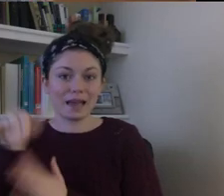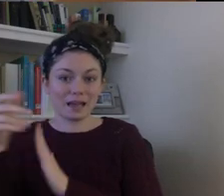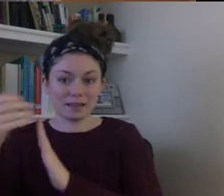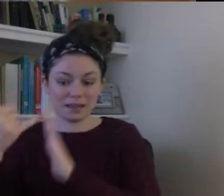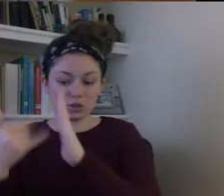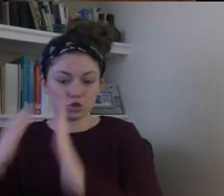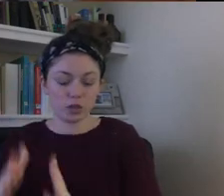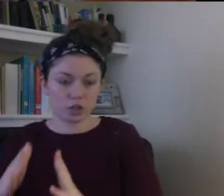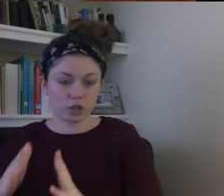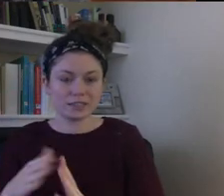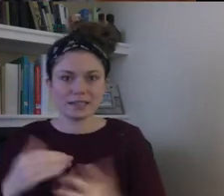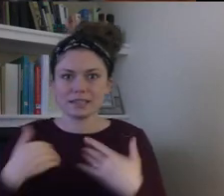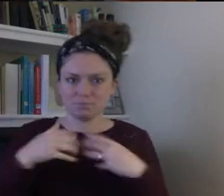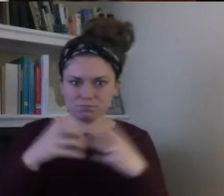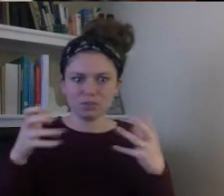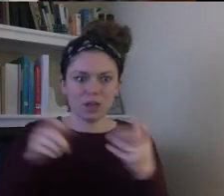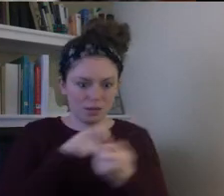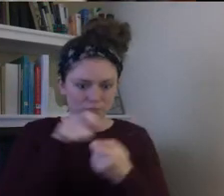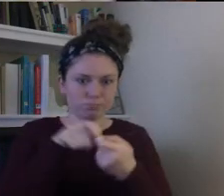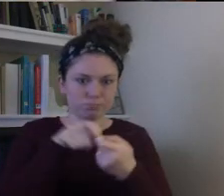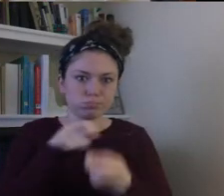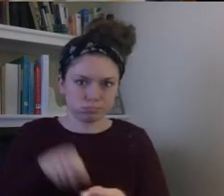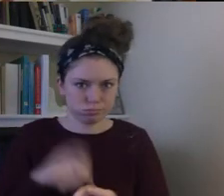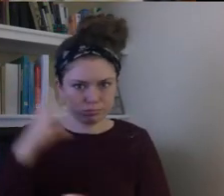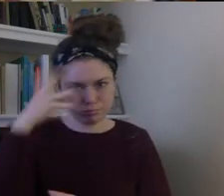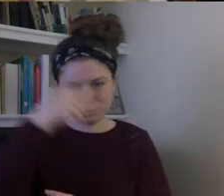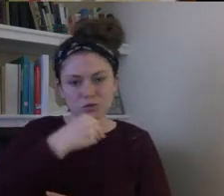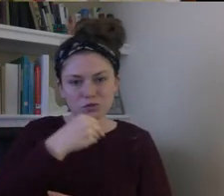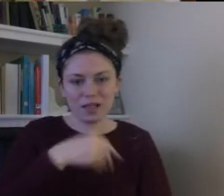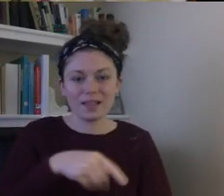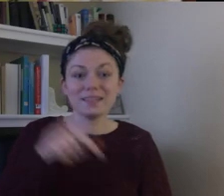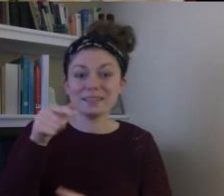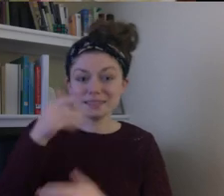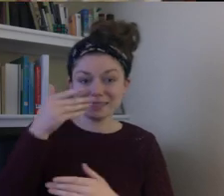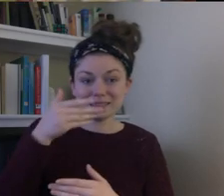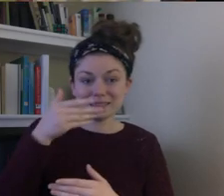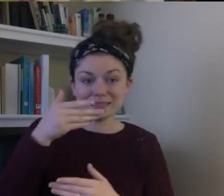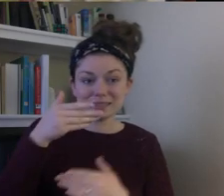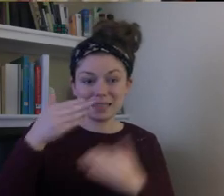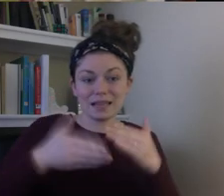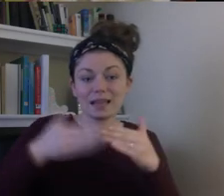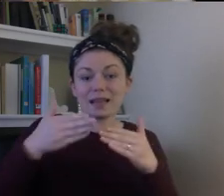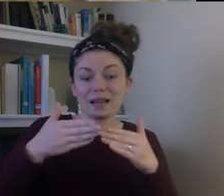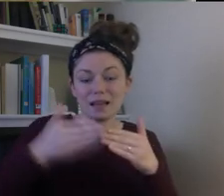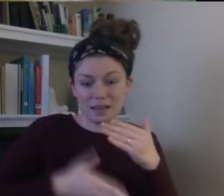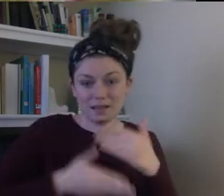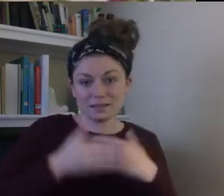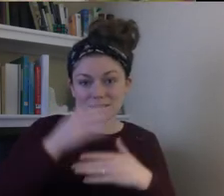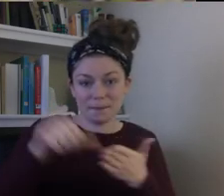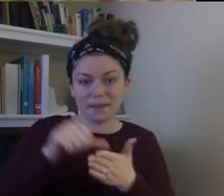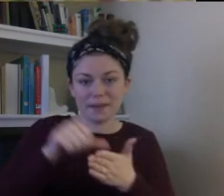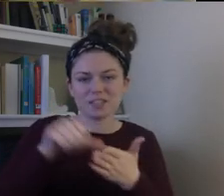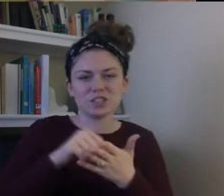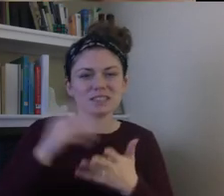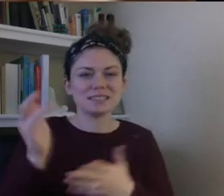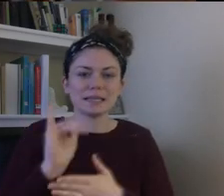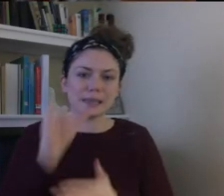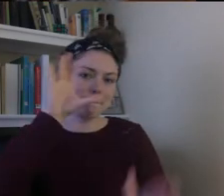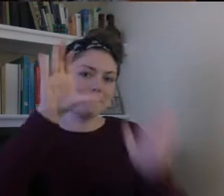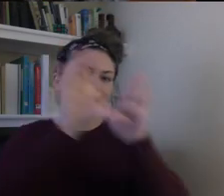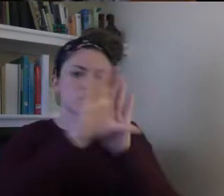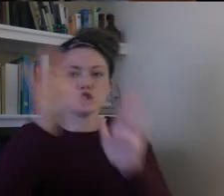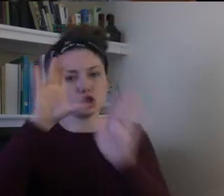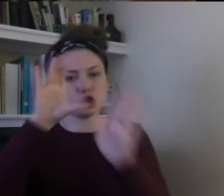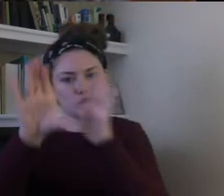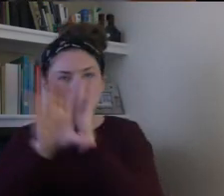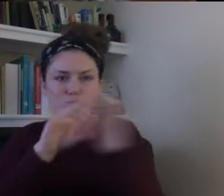at it in person, check out all the details. These are the end pages that show, it's like a scrapbook, show all the places